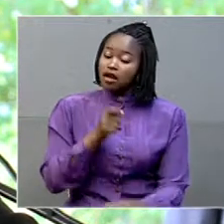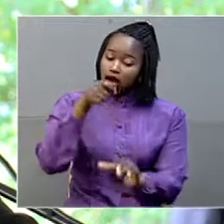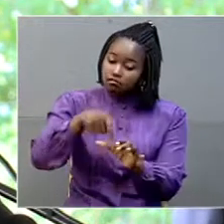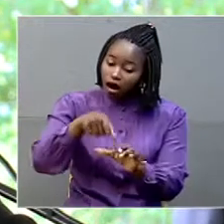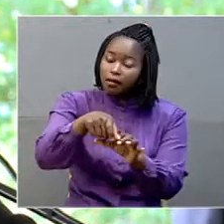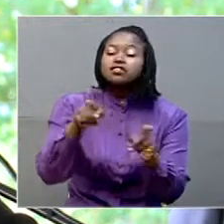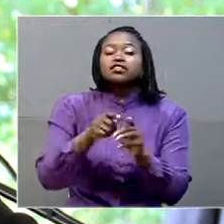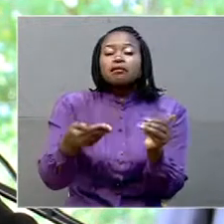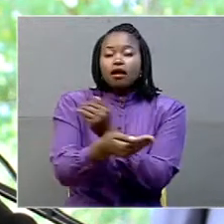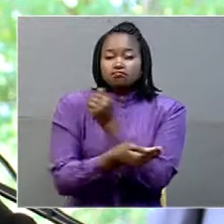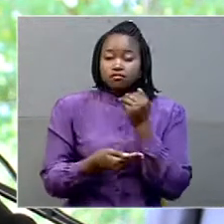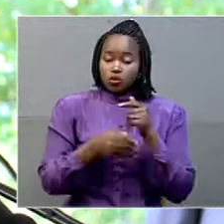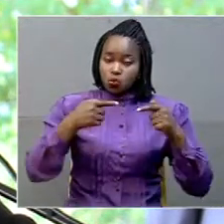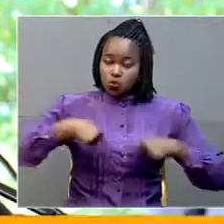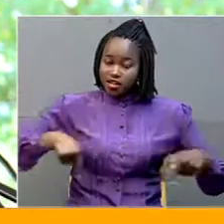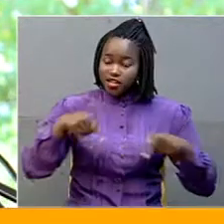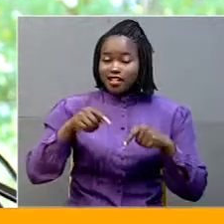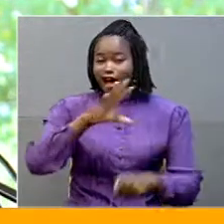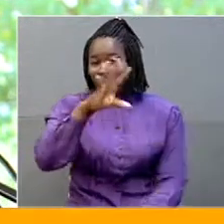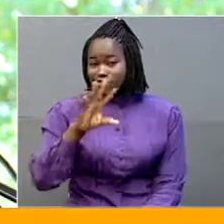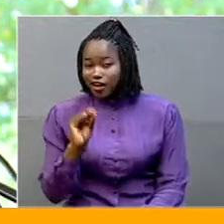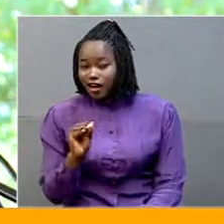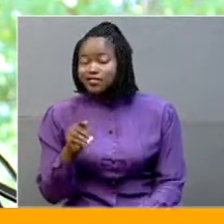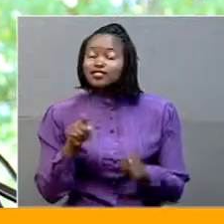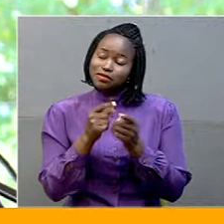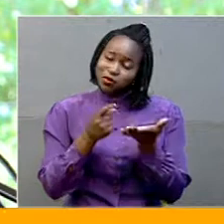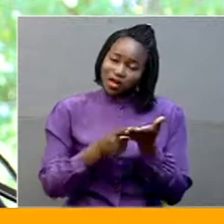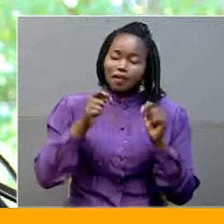We in Africa and Uganda should remember this.